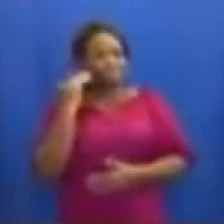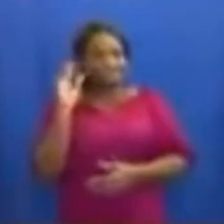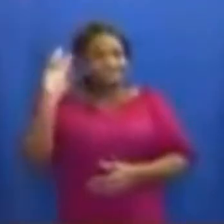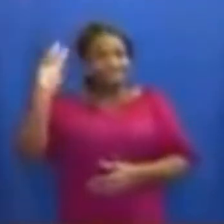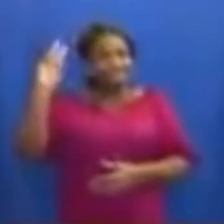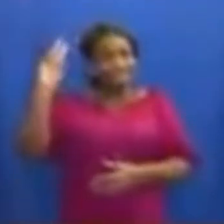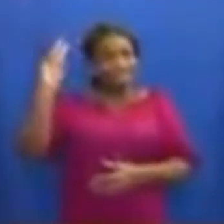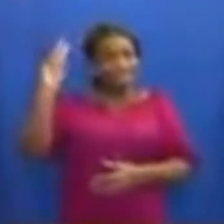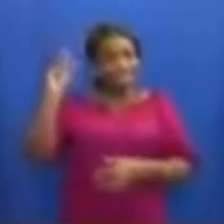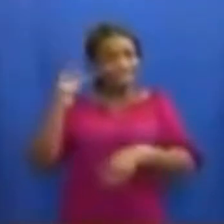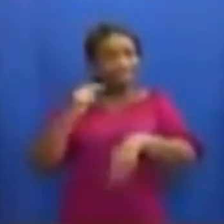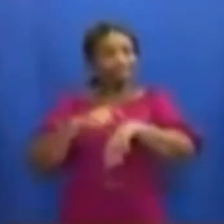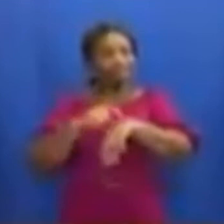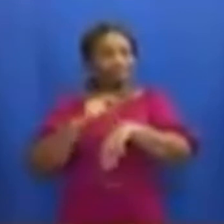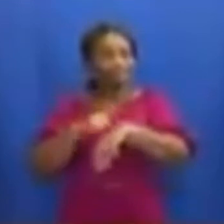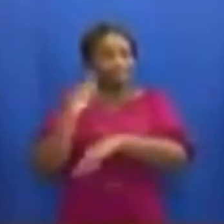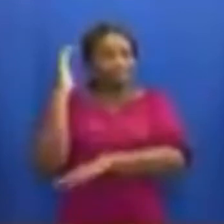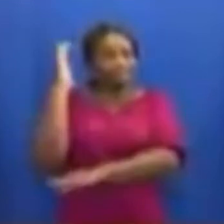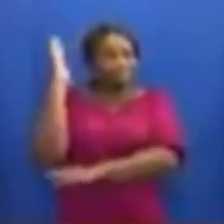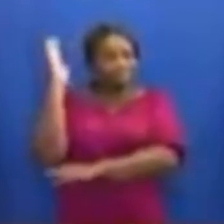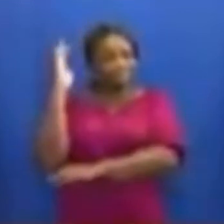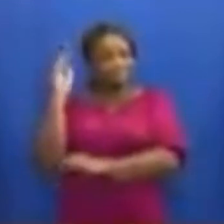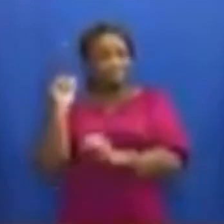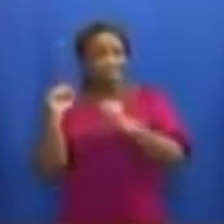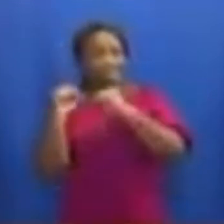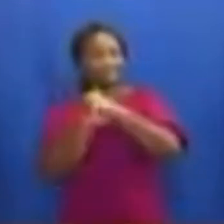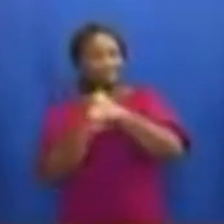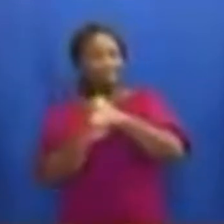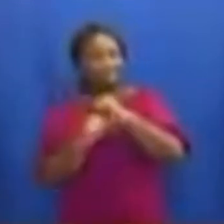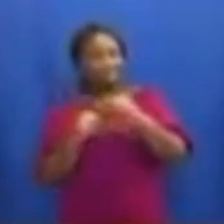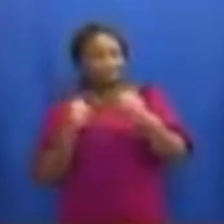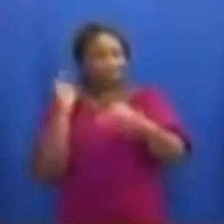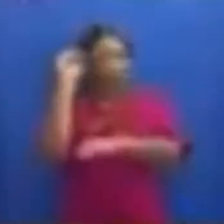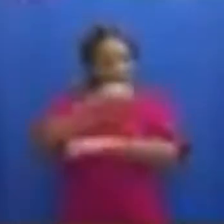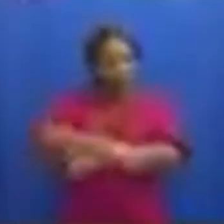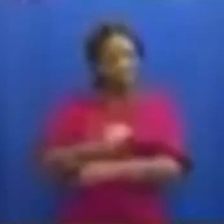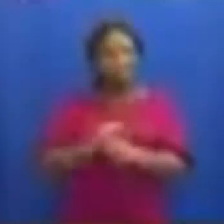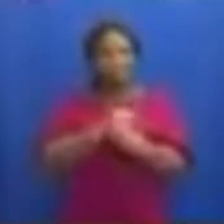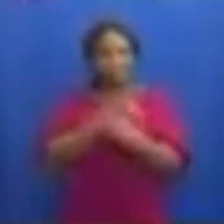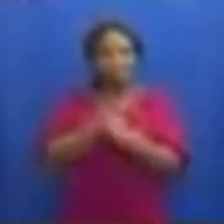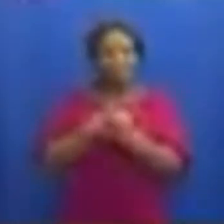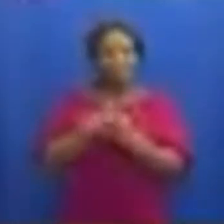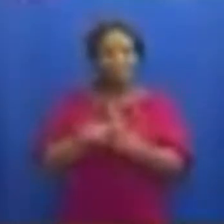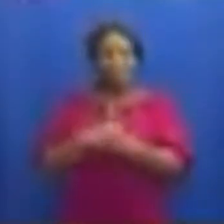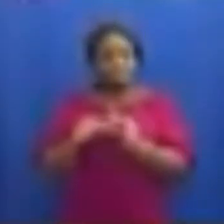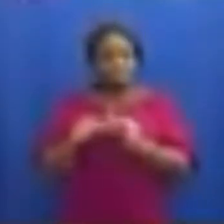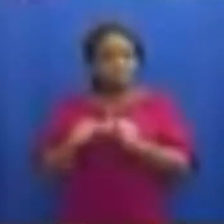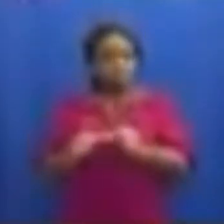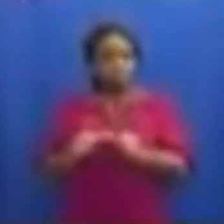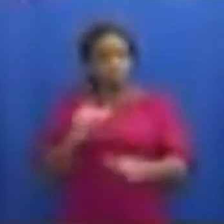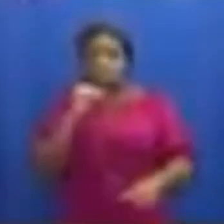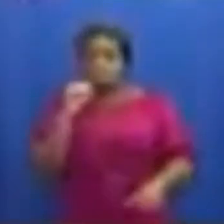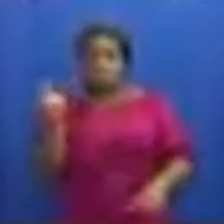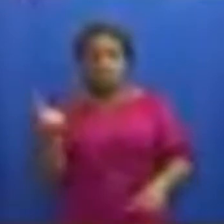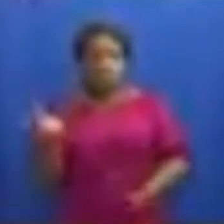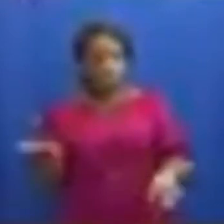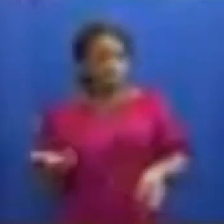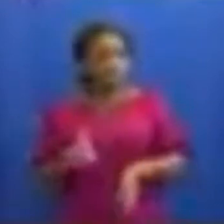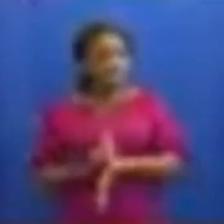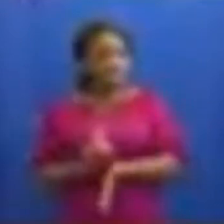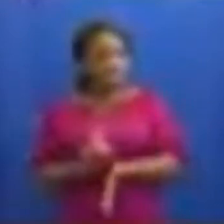16th time as the fight to defeat COVID-19 continues not only in Ghana,